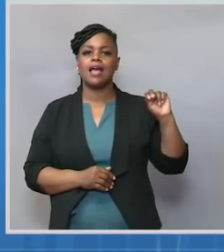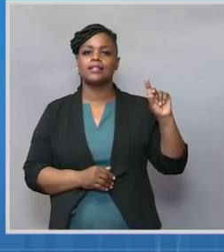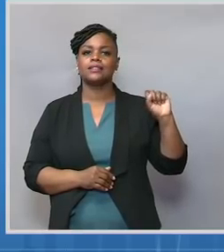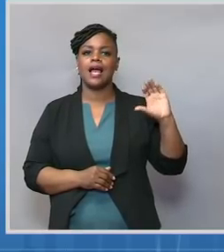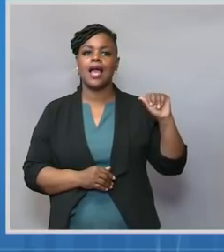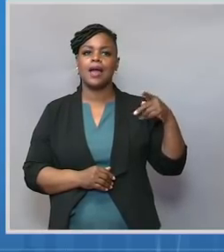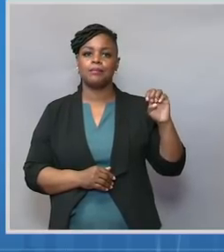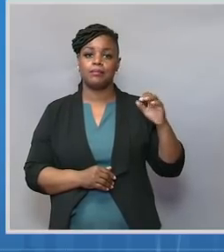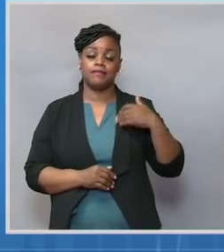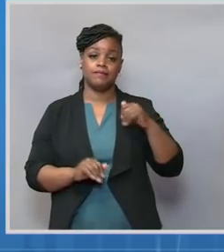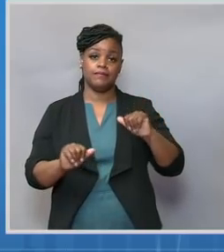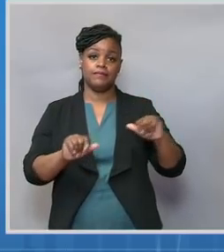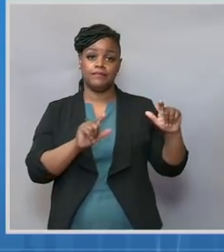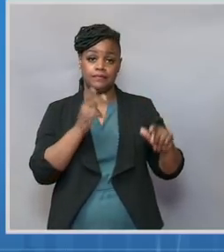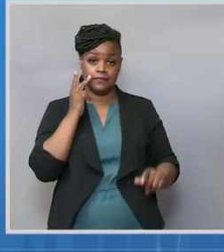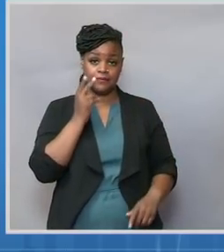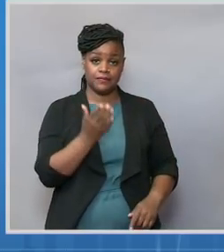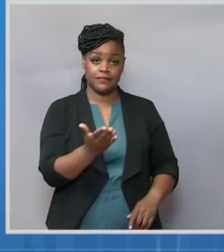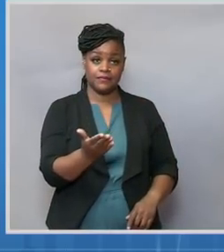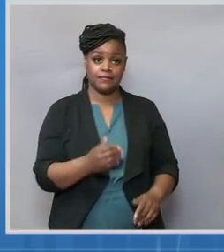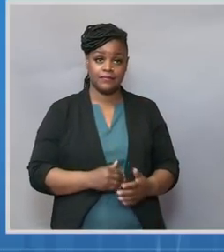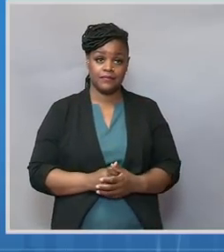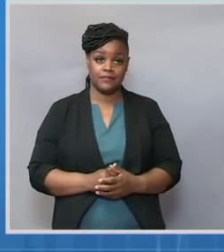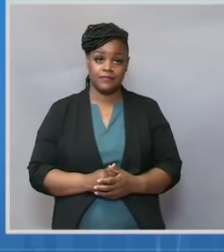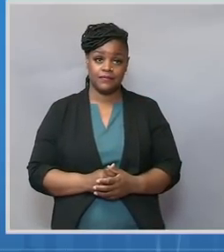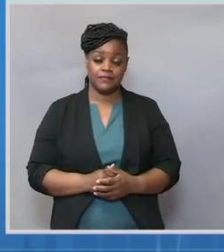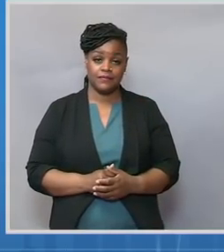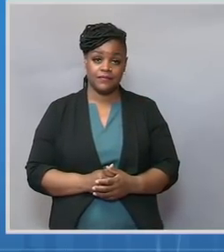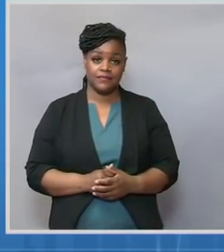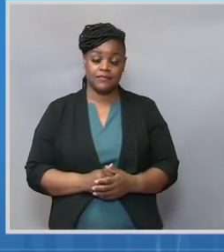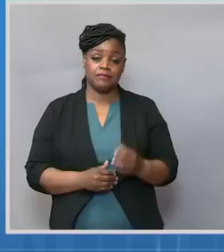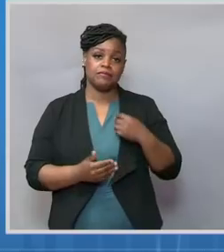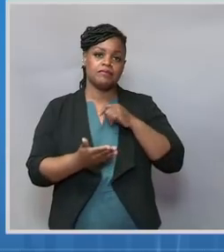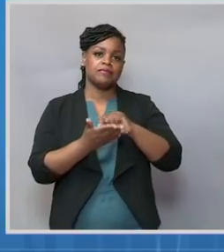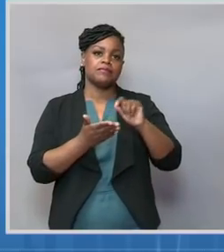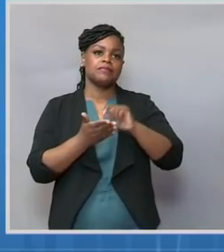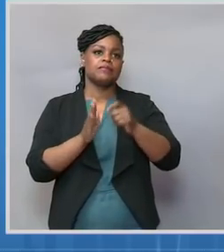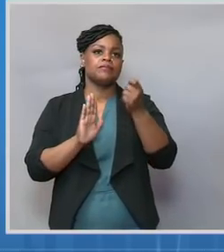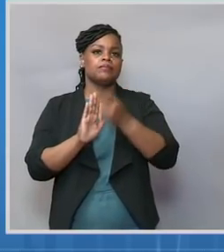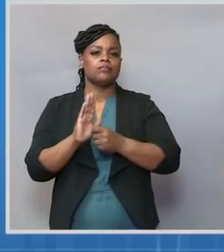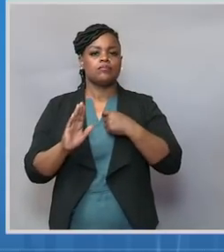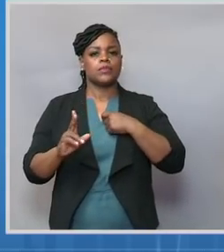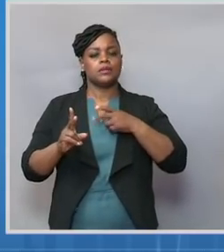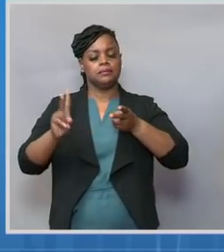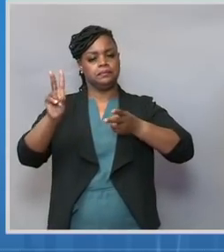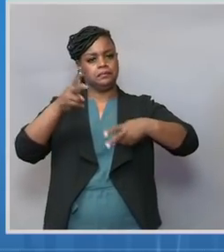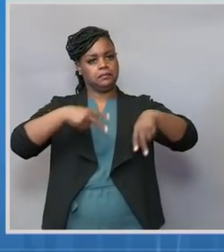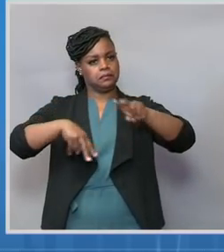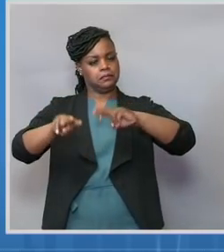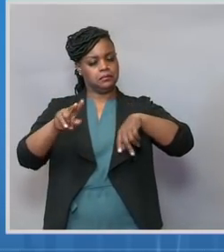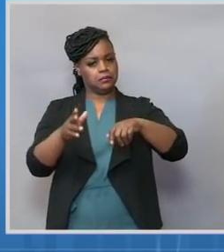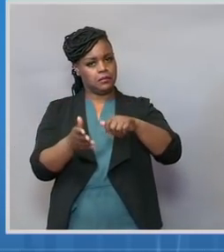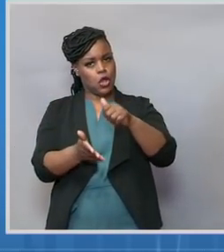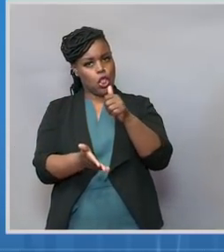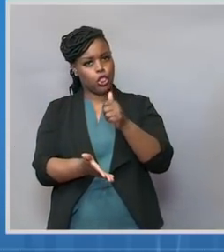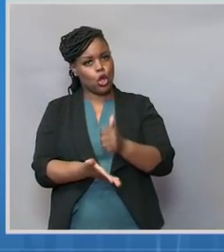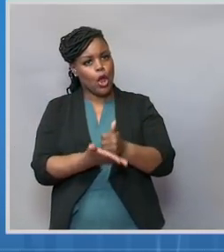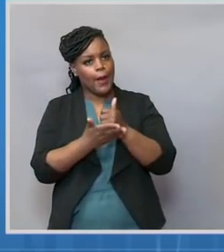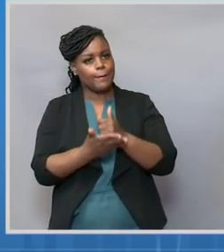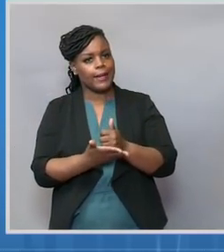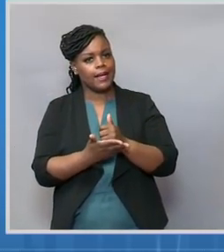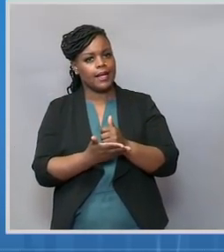is a new journal from Cell Press, essentially reviewing the therapeutic landscape. And one of the important points that we made